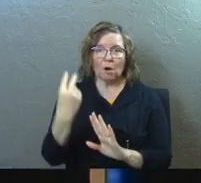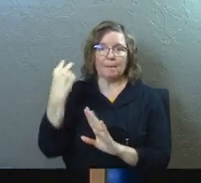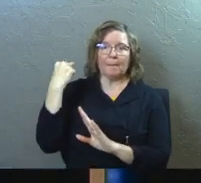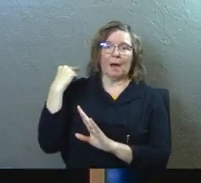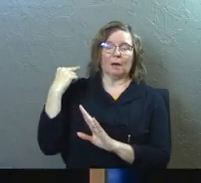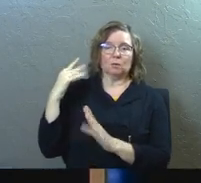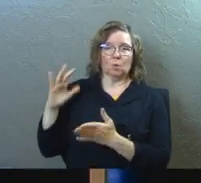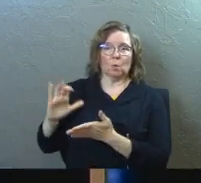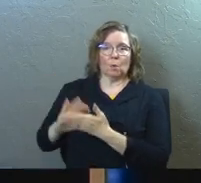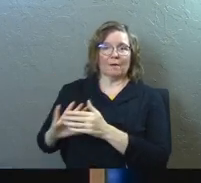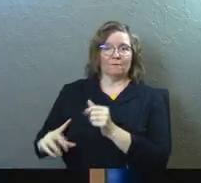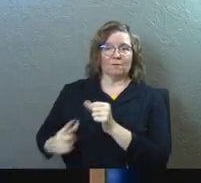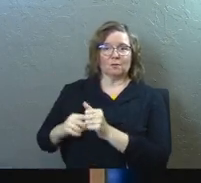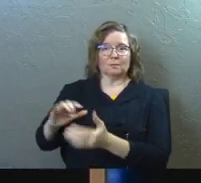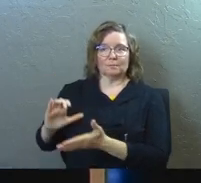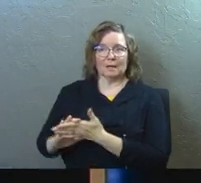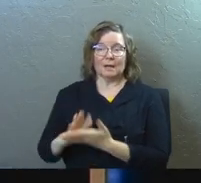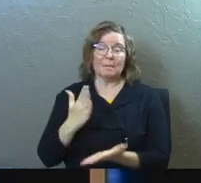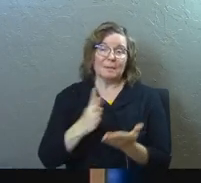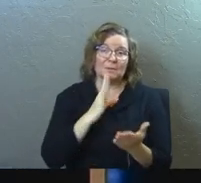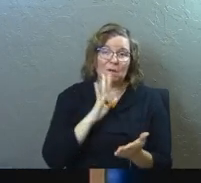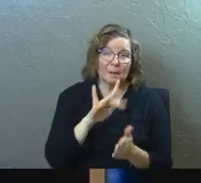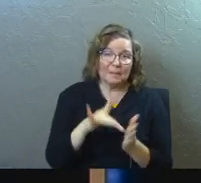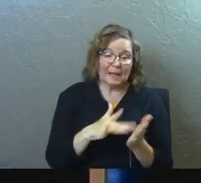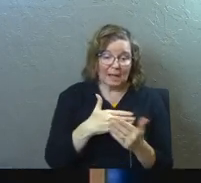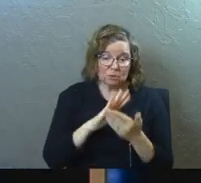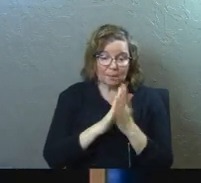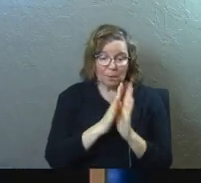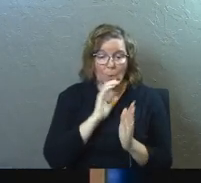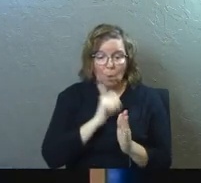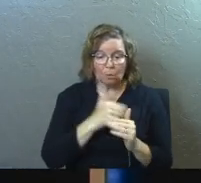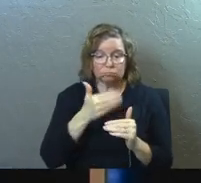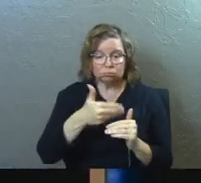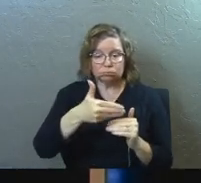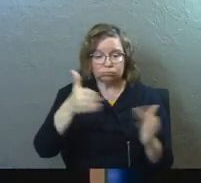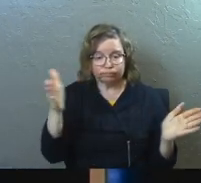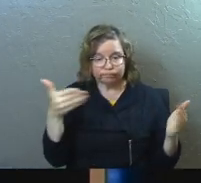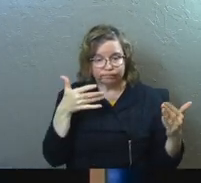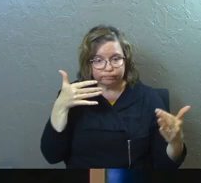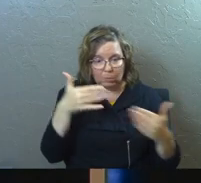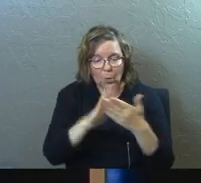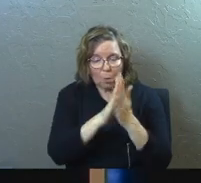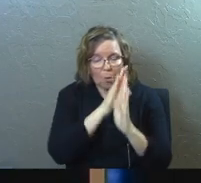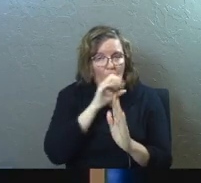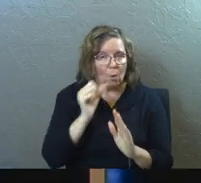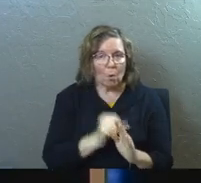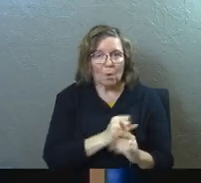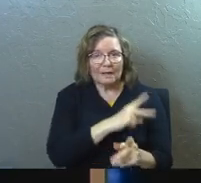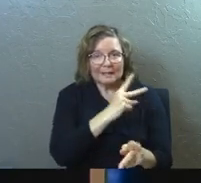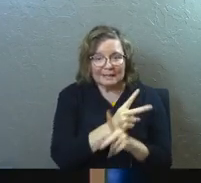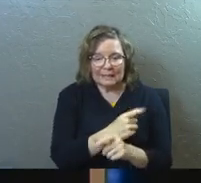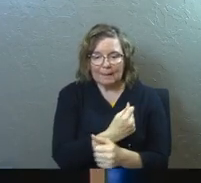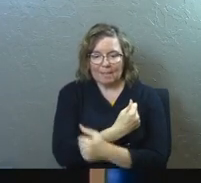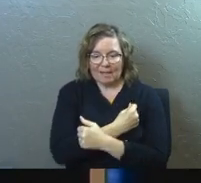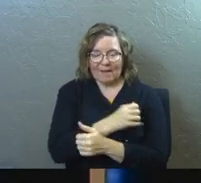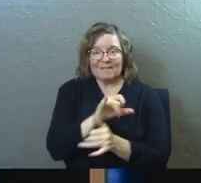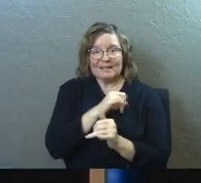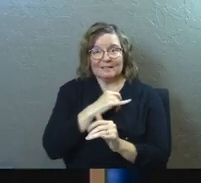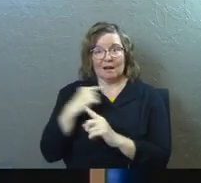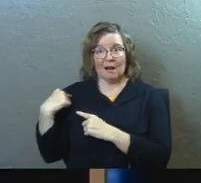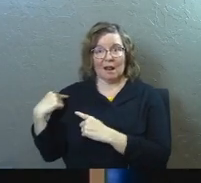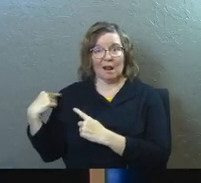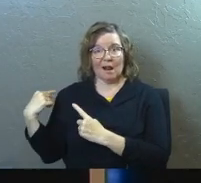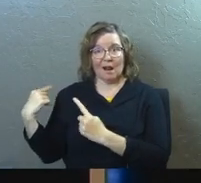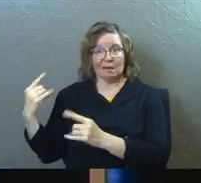passage, he might be talking to a middle-aged man and just saying, And as you get older, as you approach old age, you should keep loving the same way